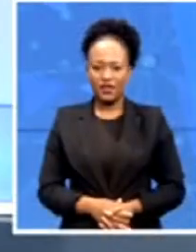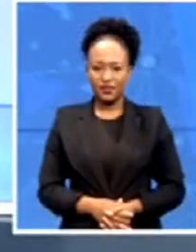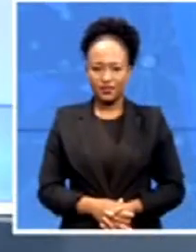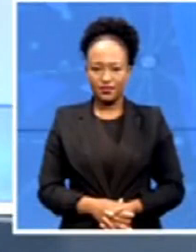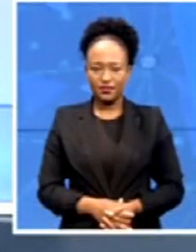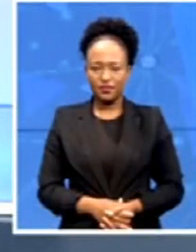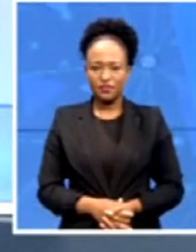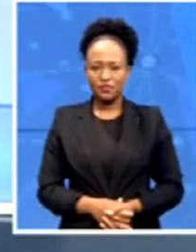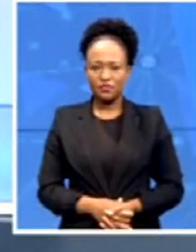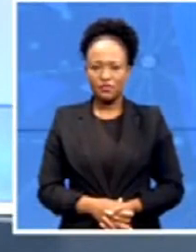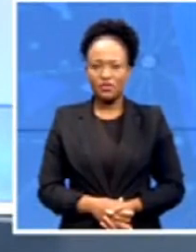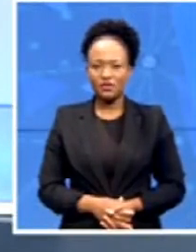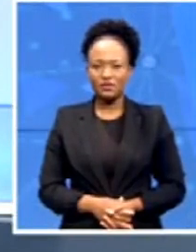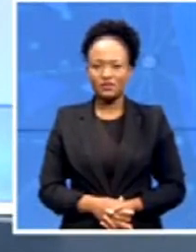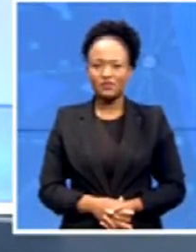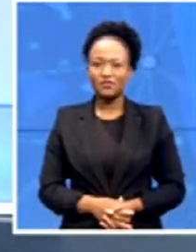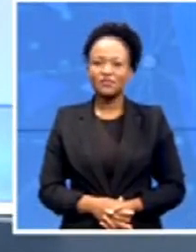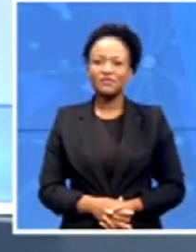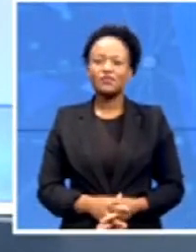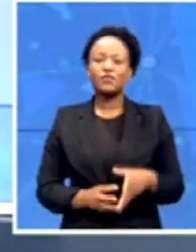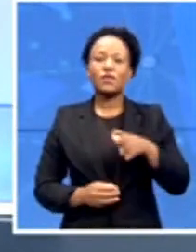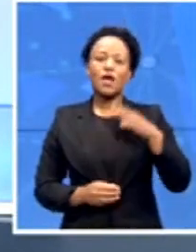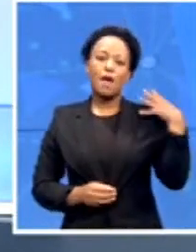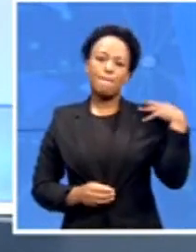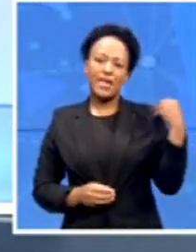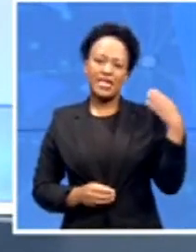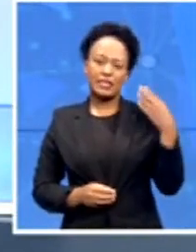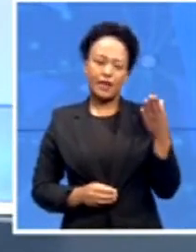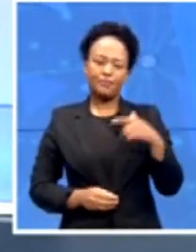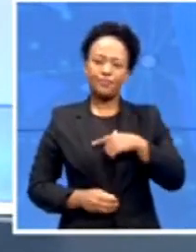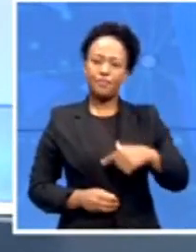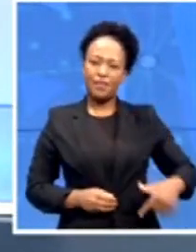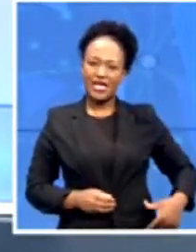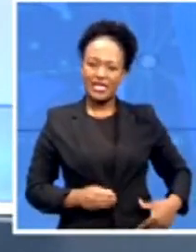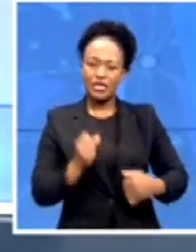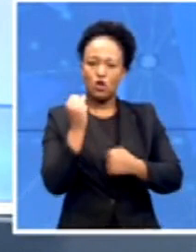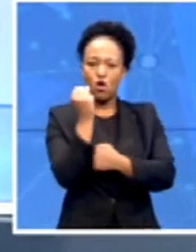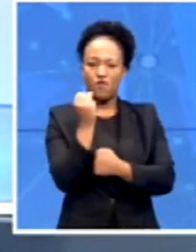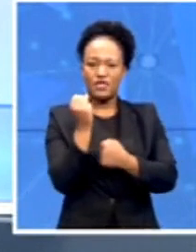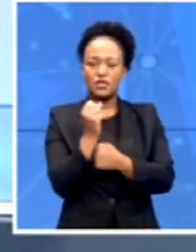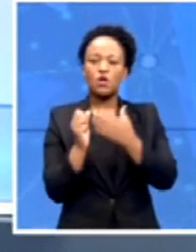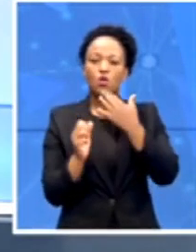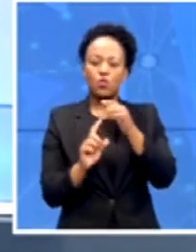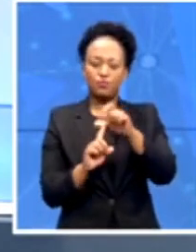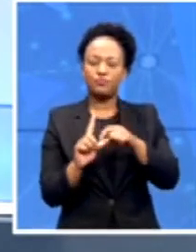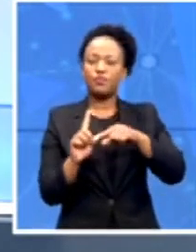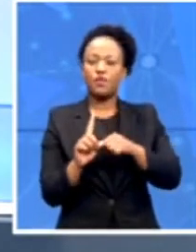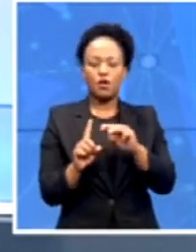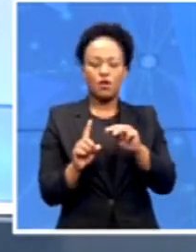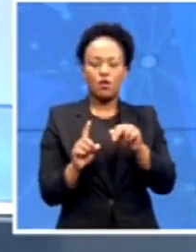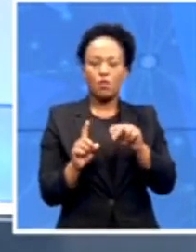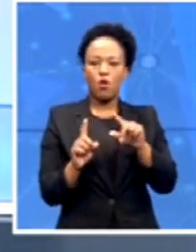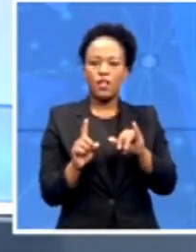the minister and the president simondi gungobele will be visiting buchus by on the namakwa land coast in the northern cape to